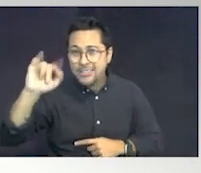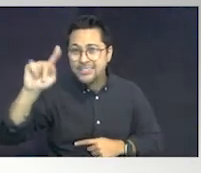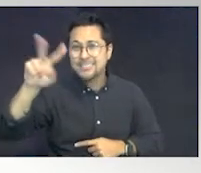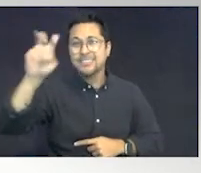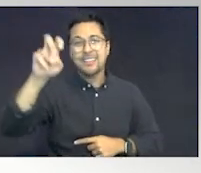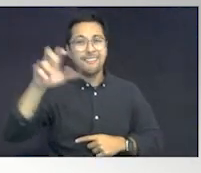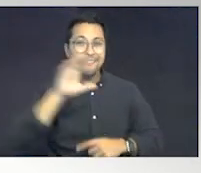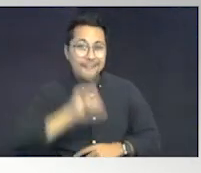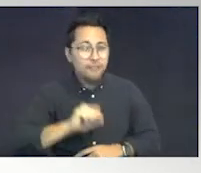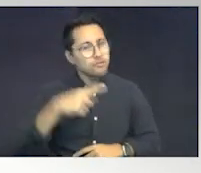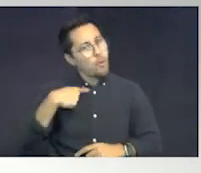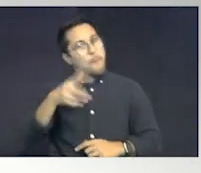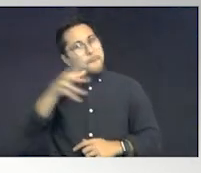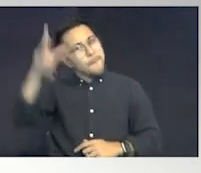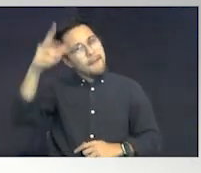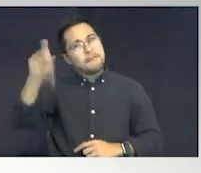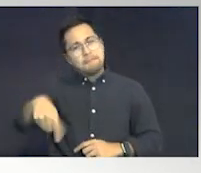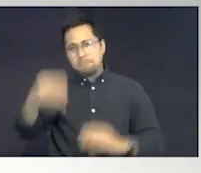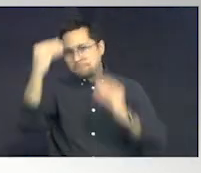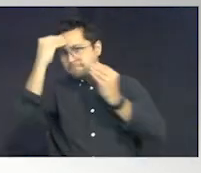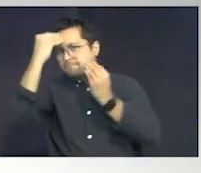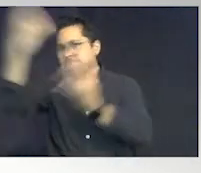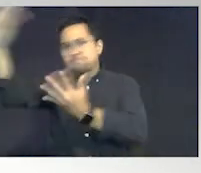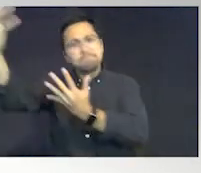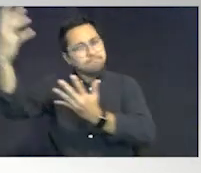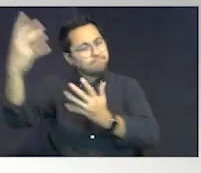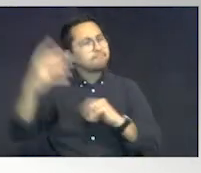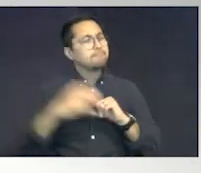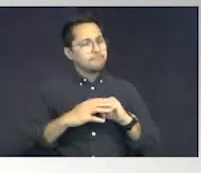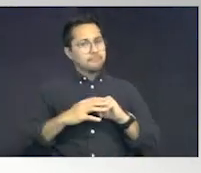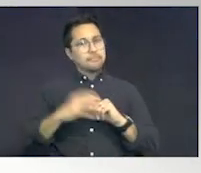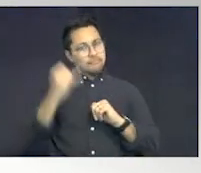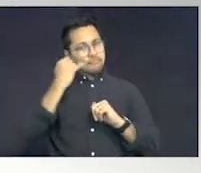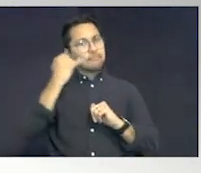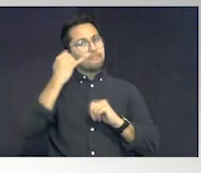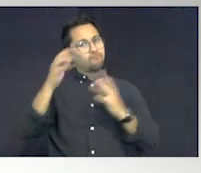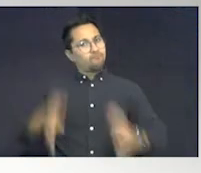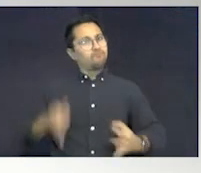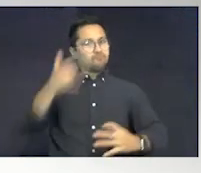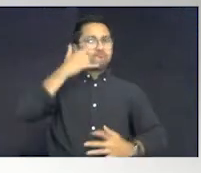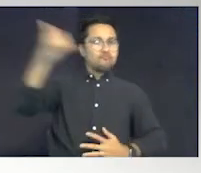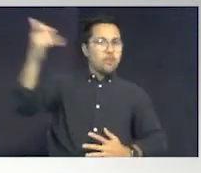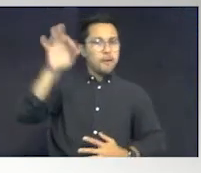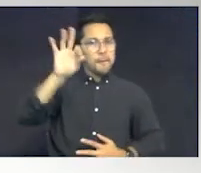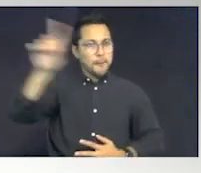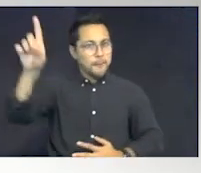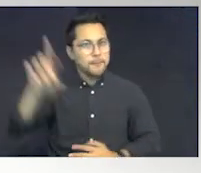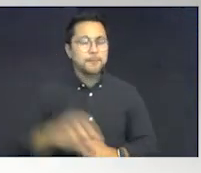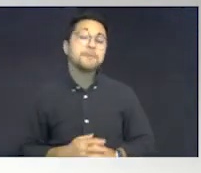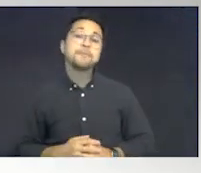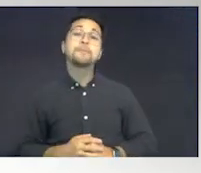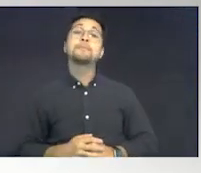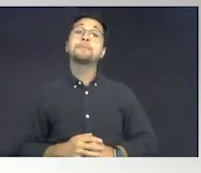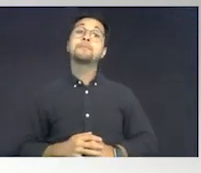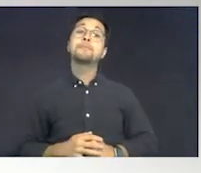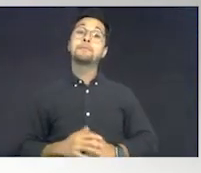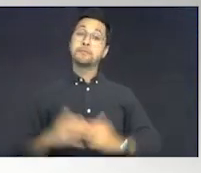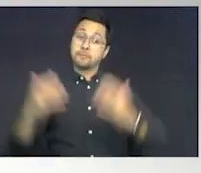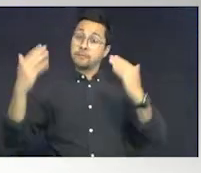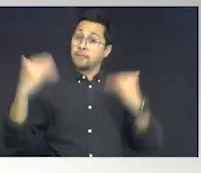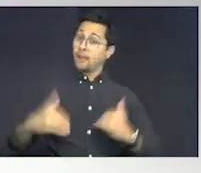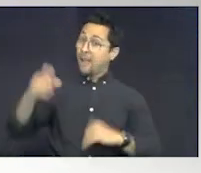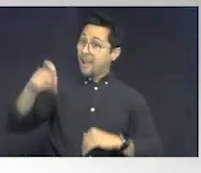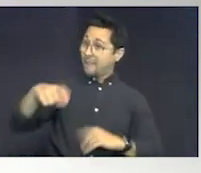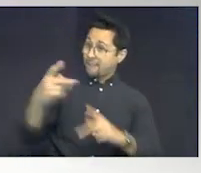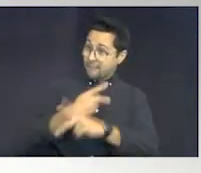also instill that information to provide to us when you call. You have to find out either